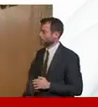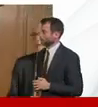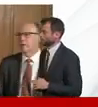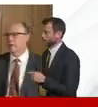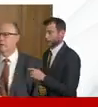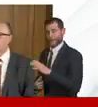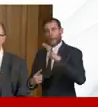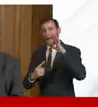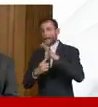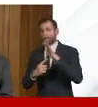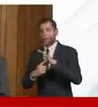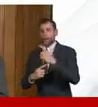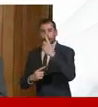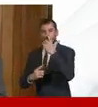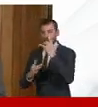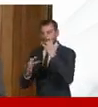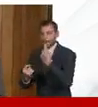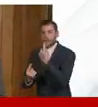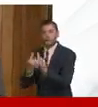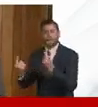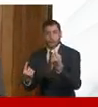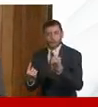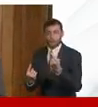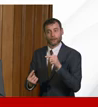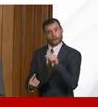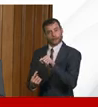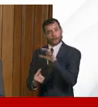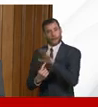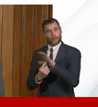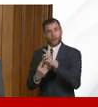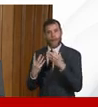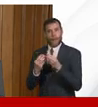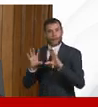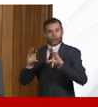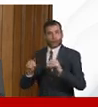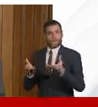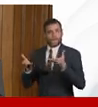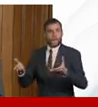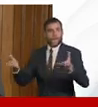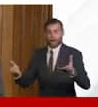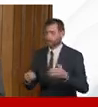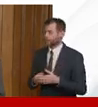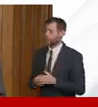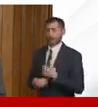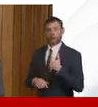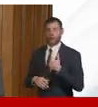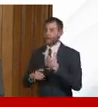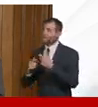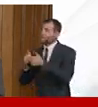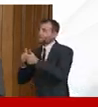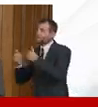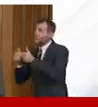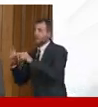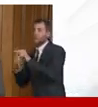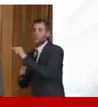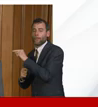coronavirus and as uh the secretary state has said we have been ramping up we're working with all the different manufacturers who are beginning to